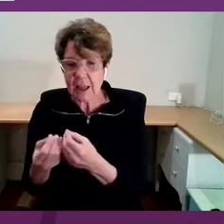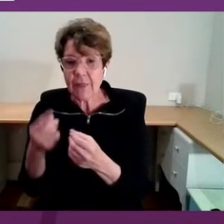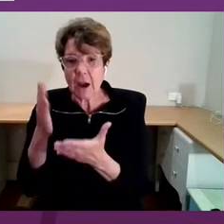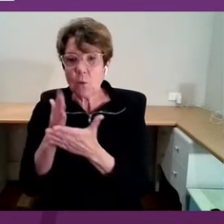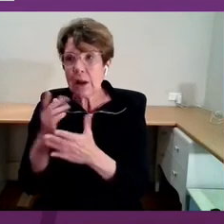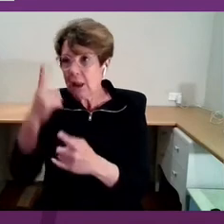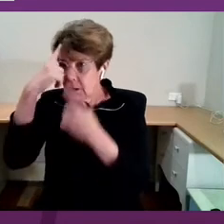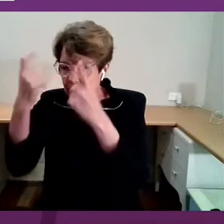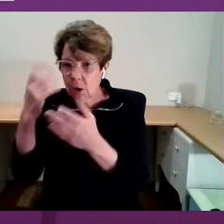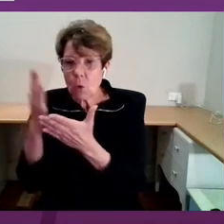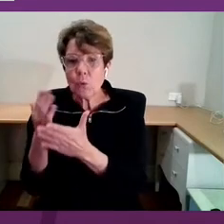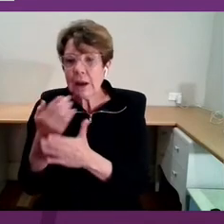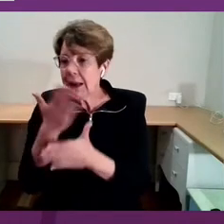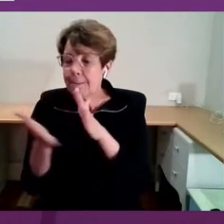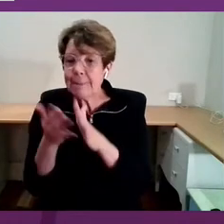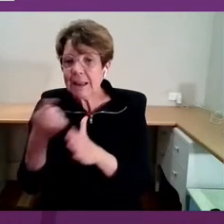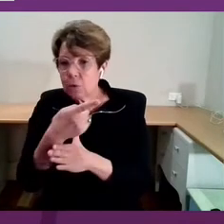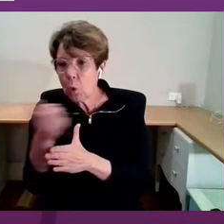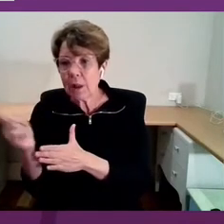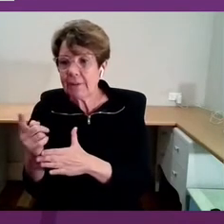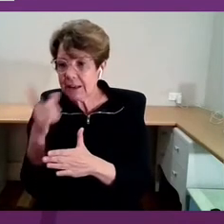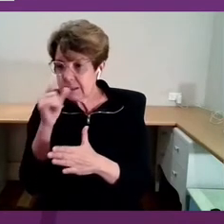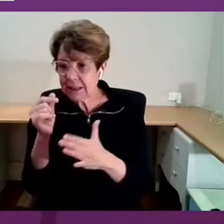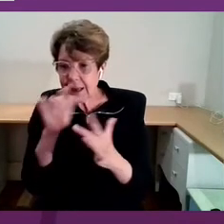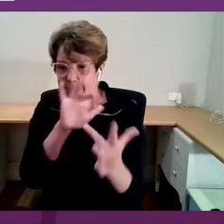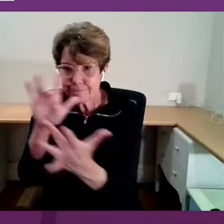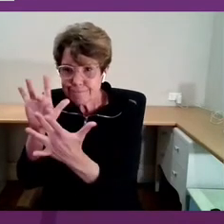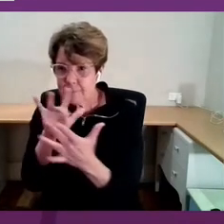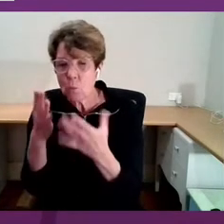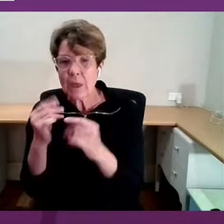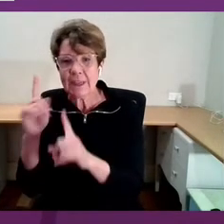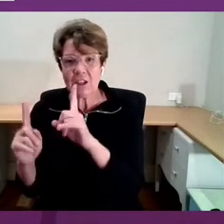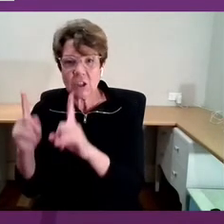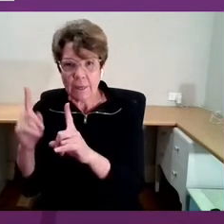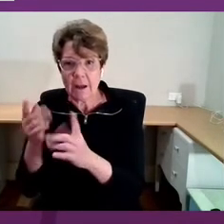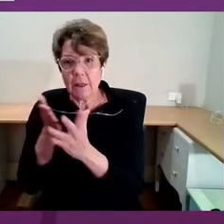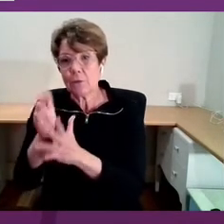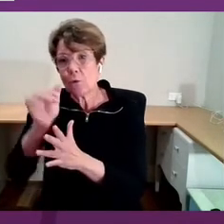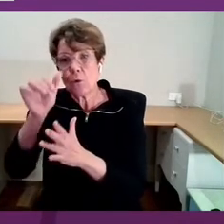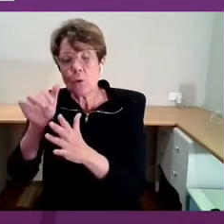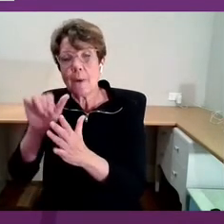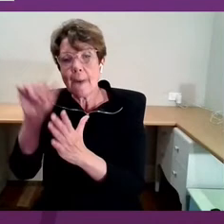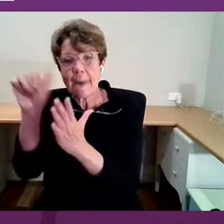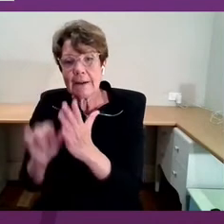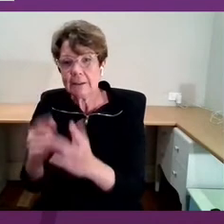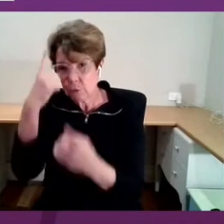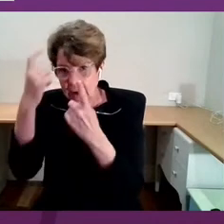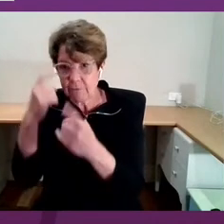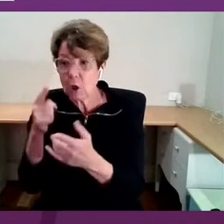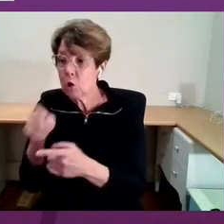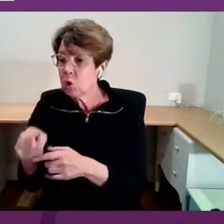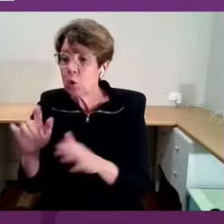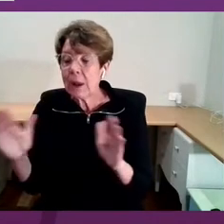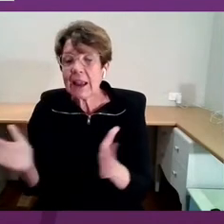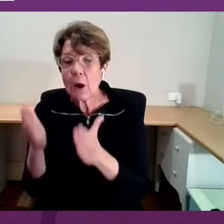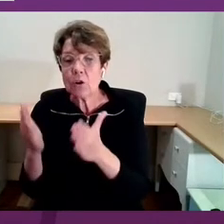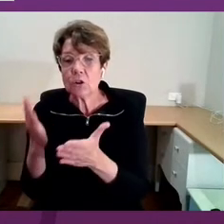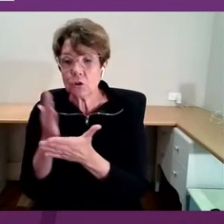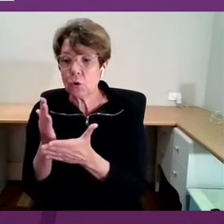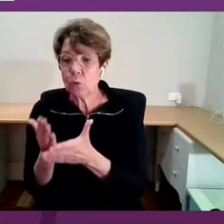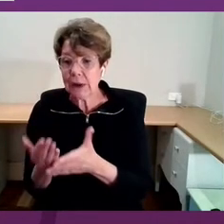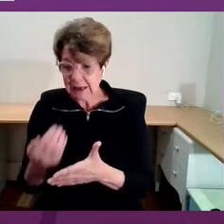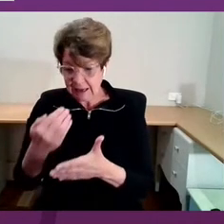points that each of us can have with people. You encourage us to unlock within ourselves